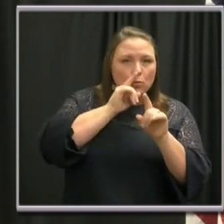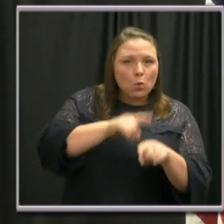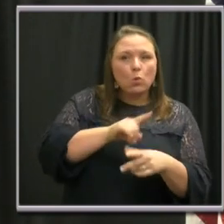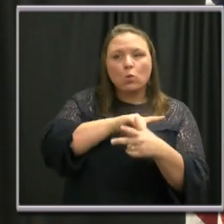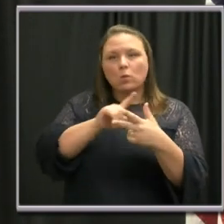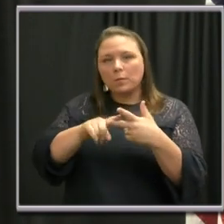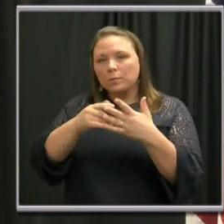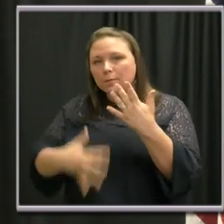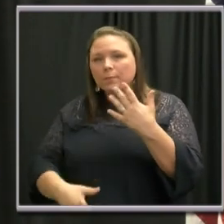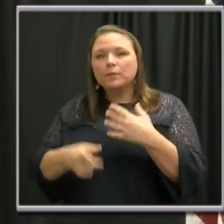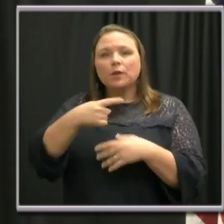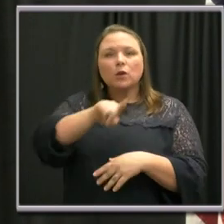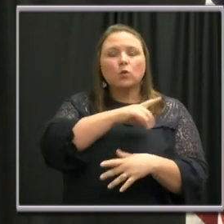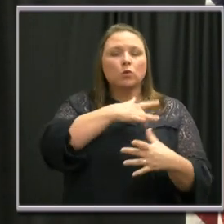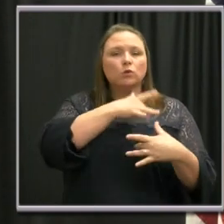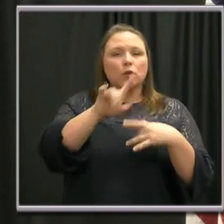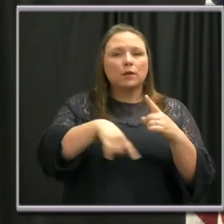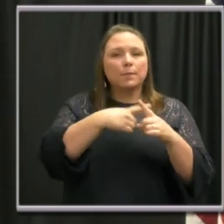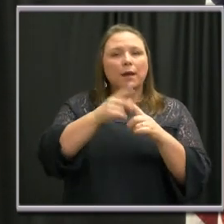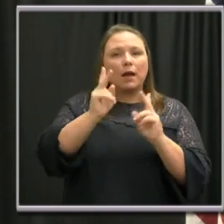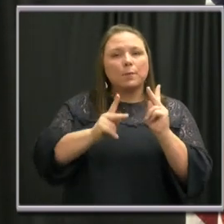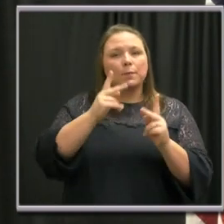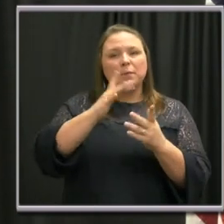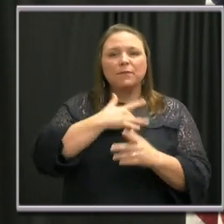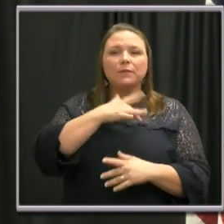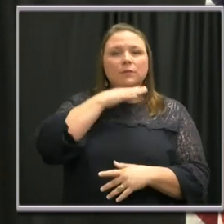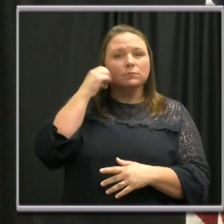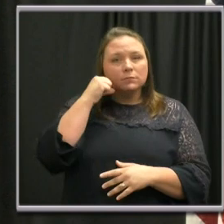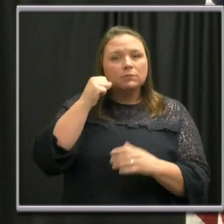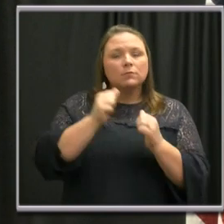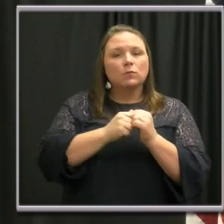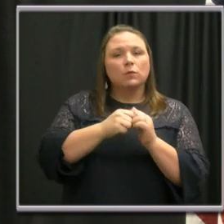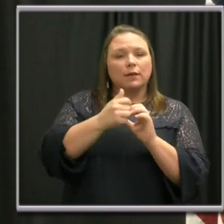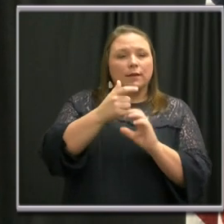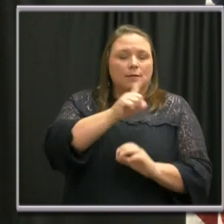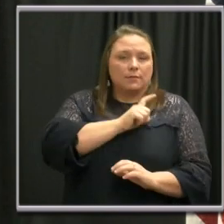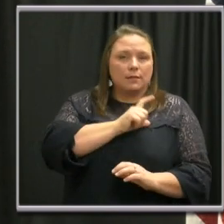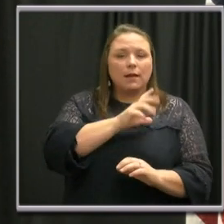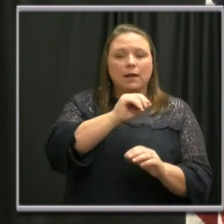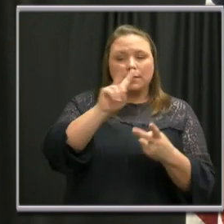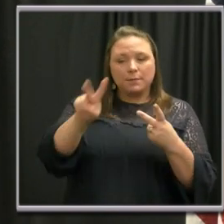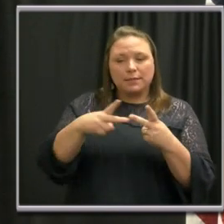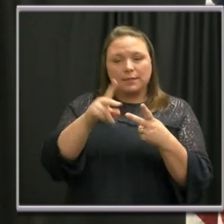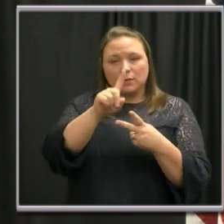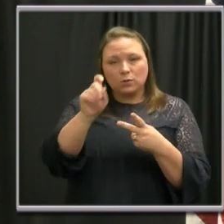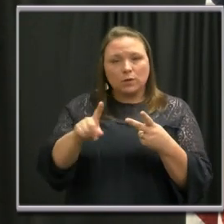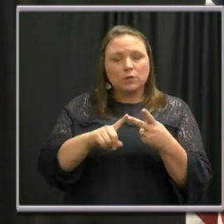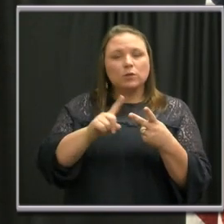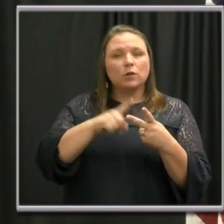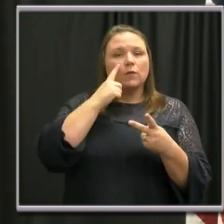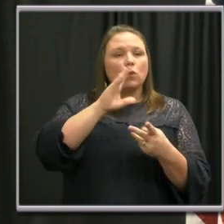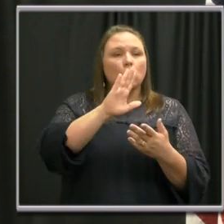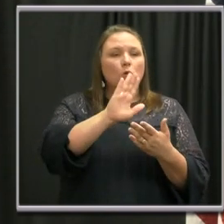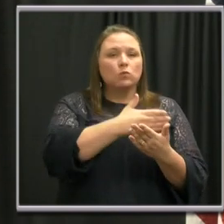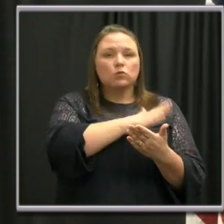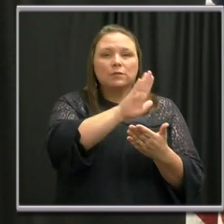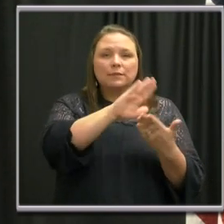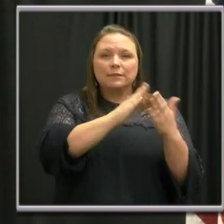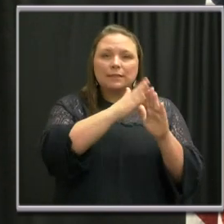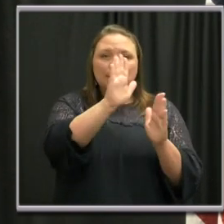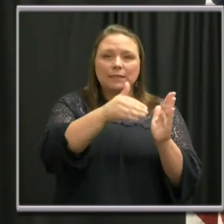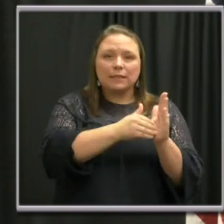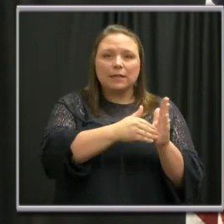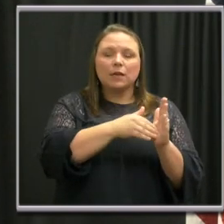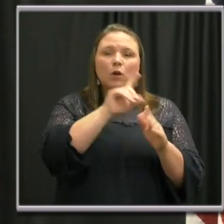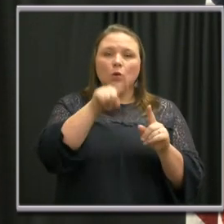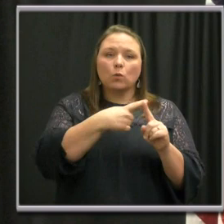And are we worried about burnout for law enforcement folks? And my second question is, for the music center, do we know when